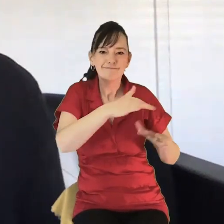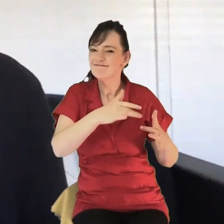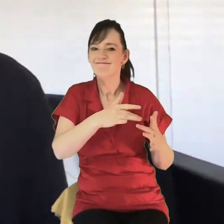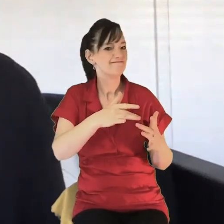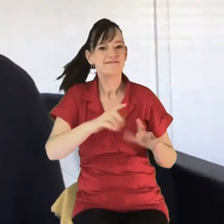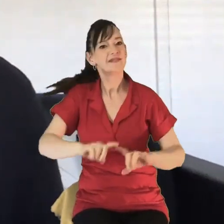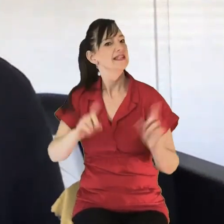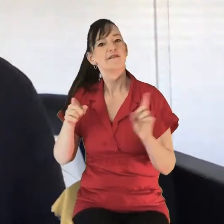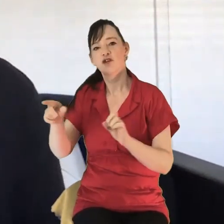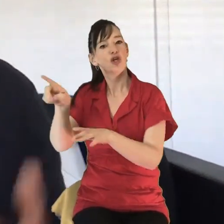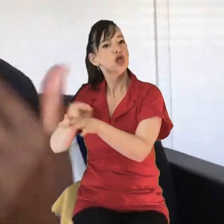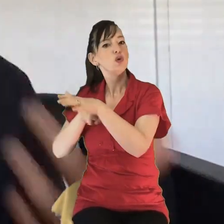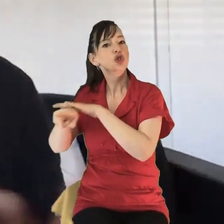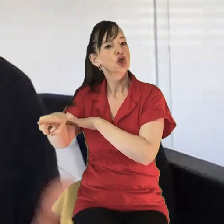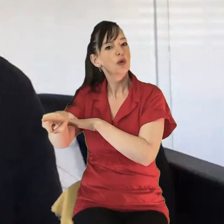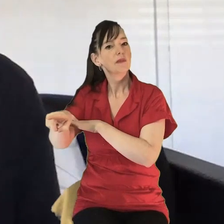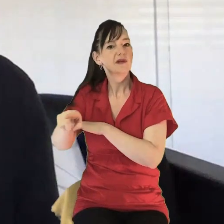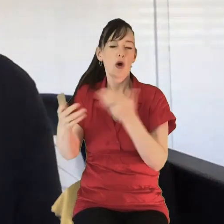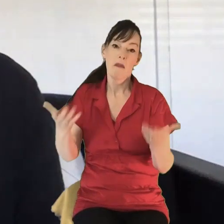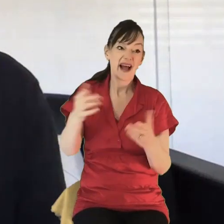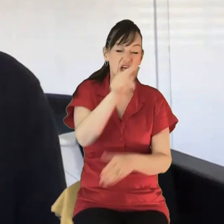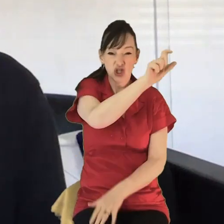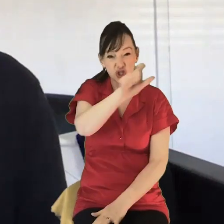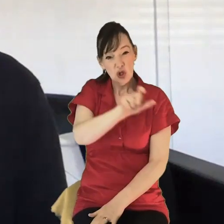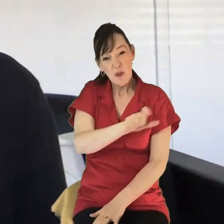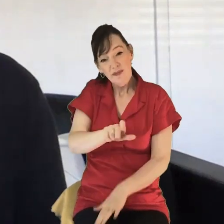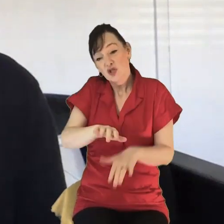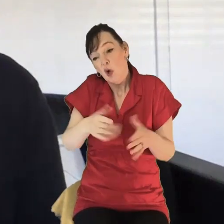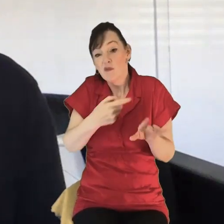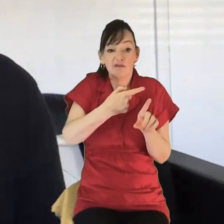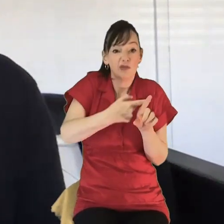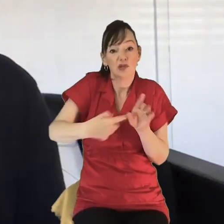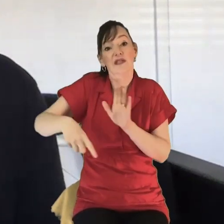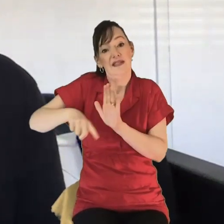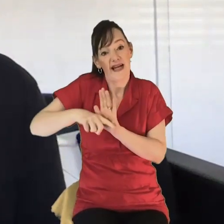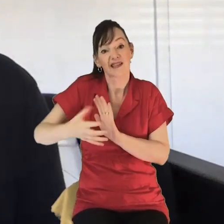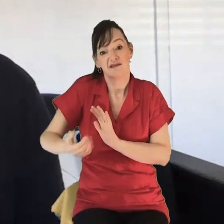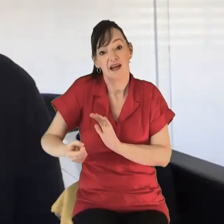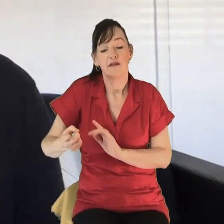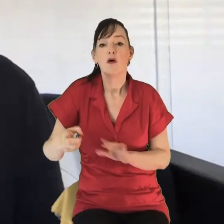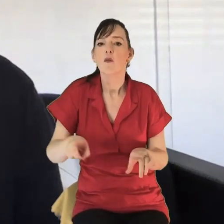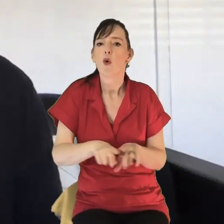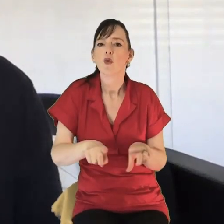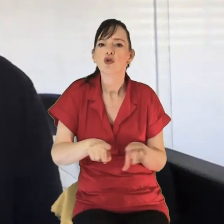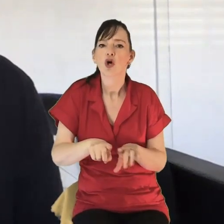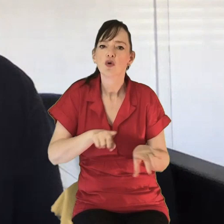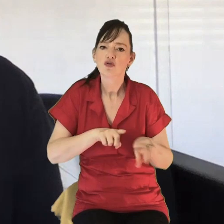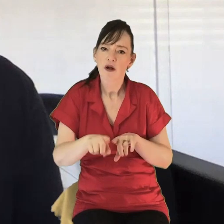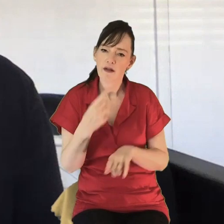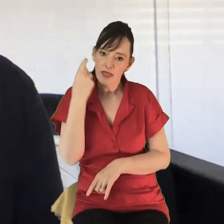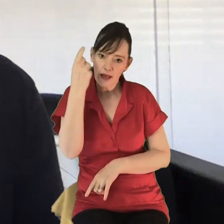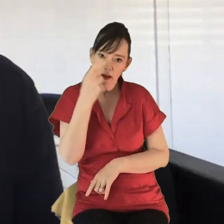so on. You don't get it on YouTube. So it's been pros and cons in that regard. And especially trying to consider those who